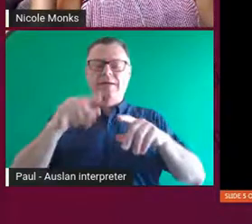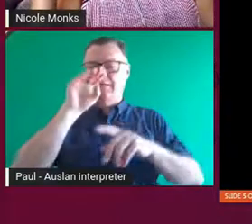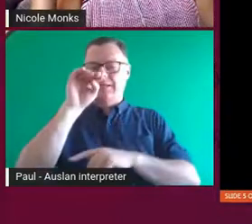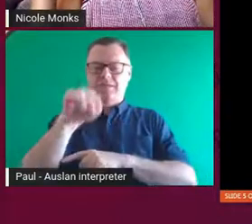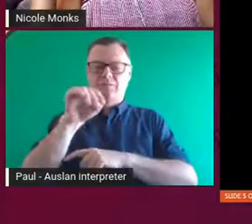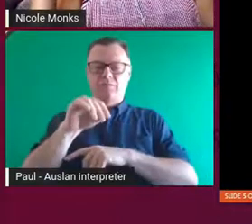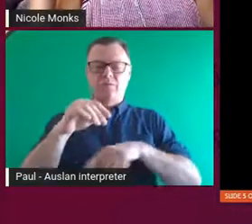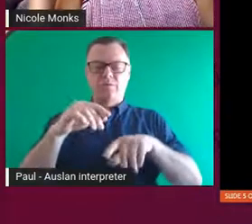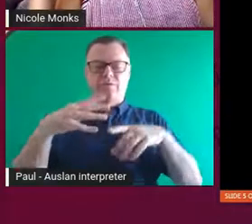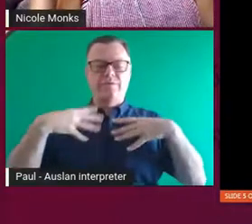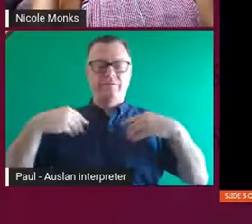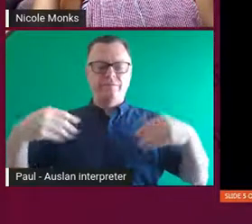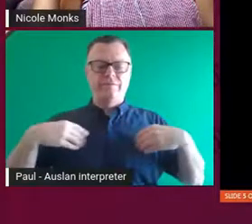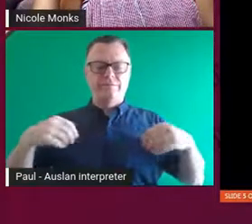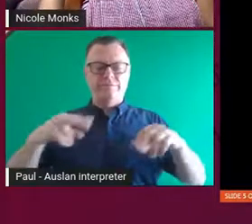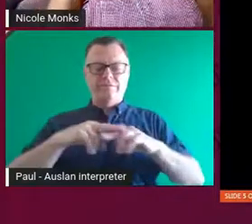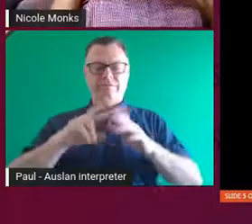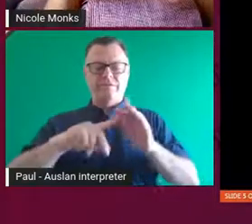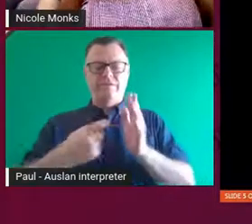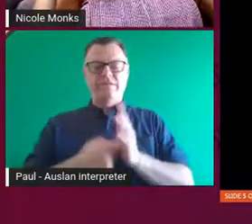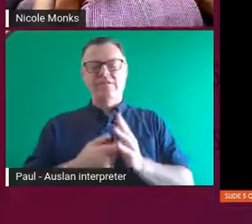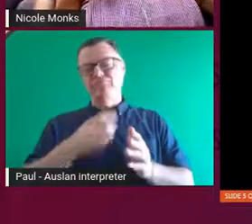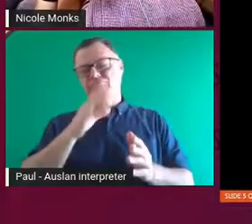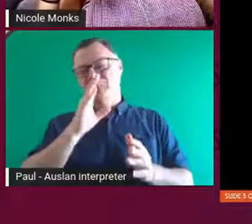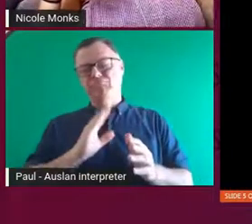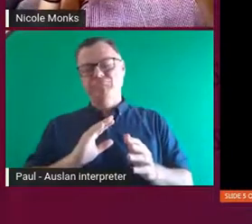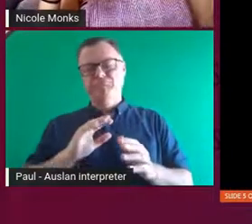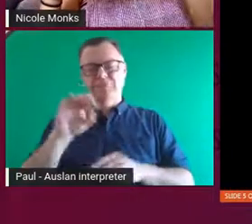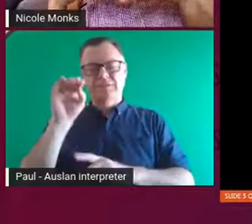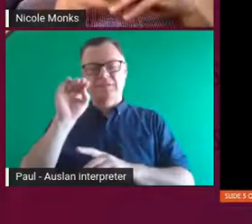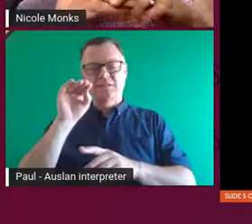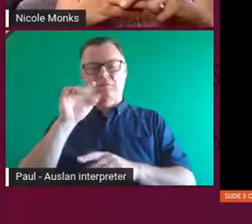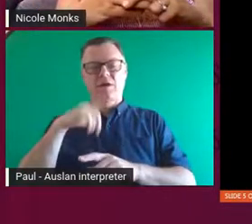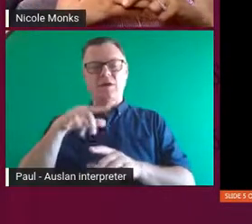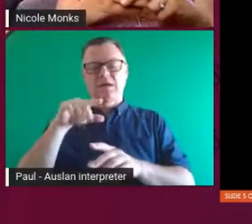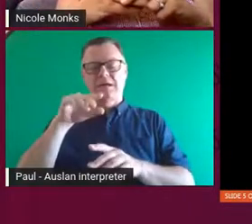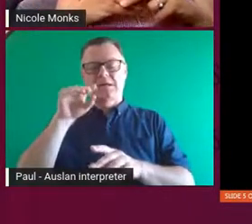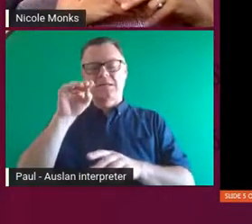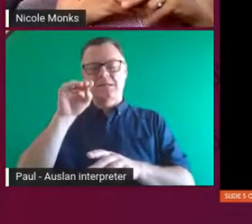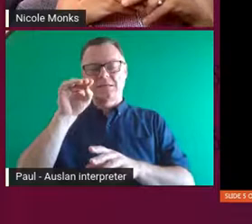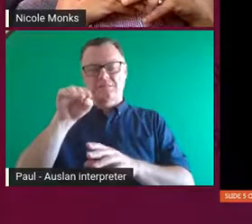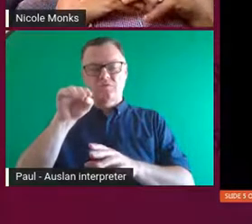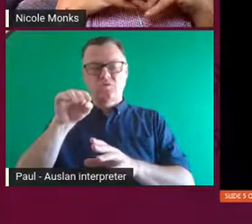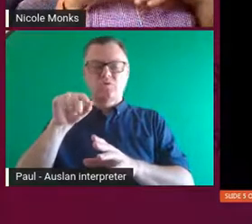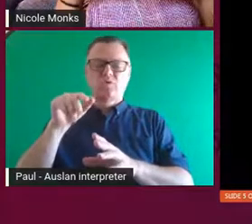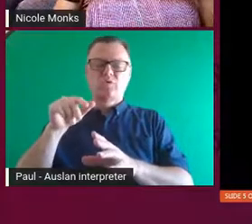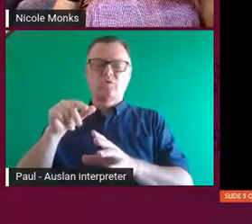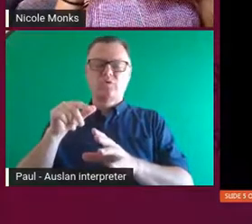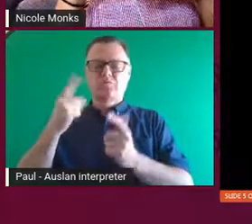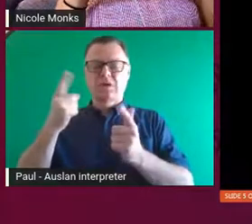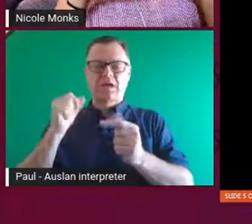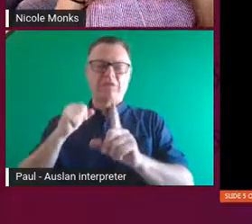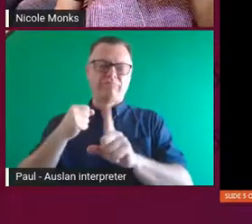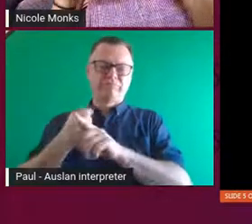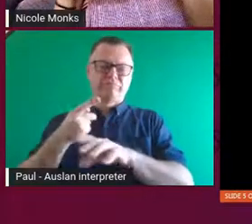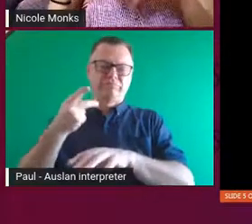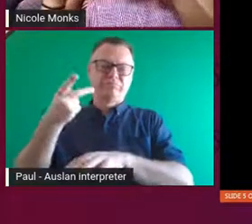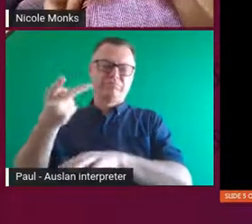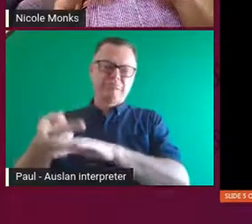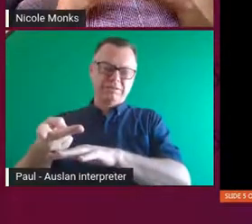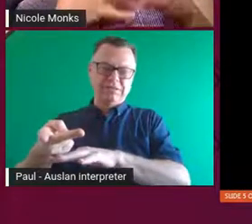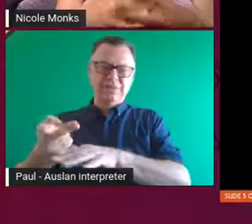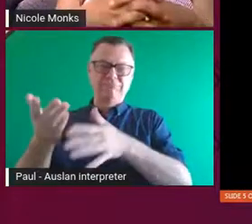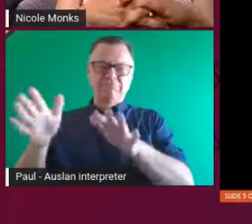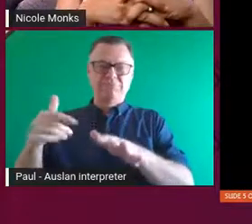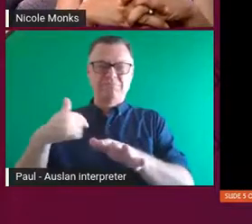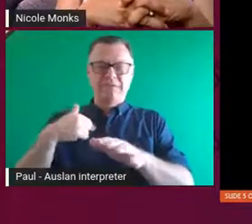from the emu that had been hit on the side of the road all up and down the road. So I spent sort of days collecting and then days sorting all the